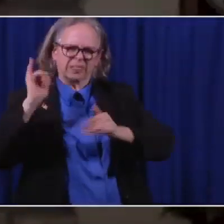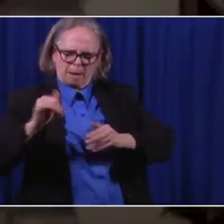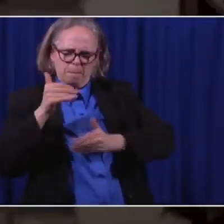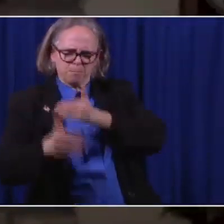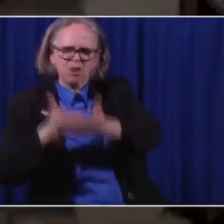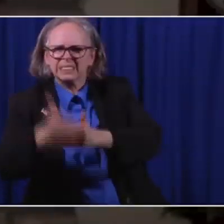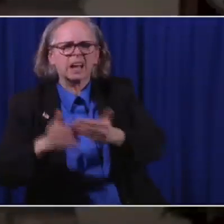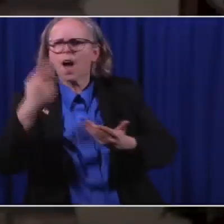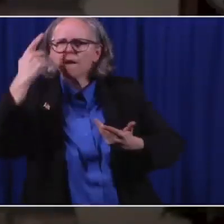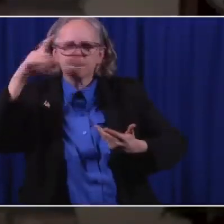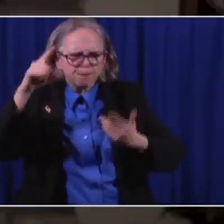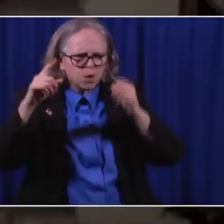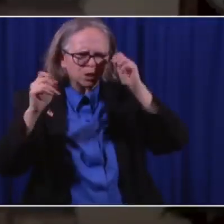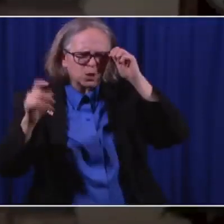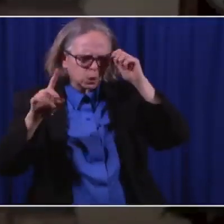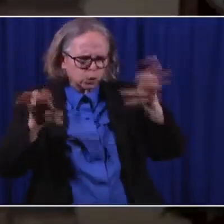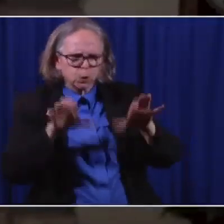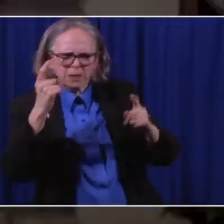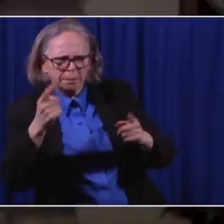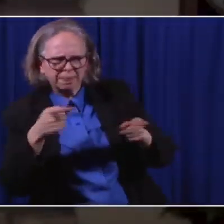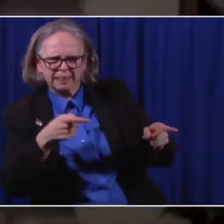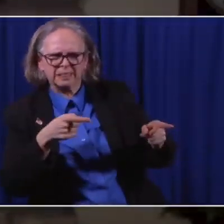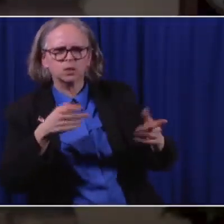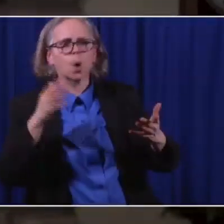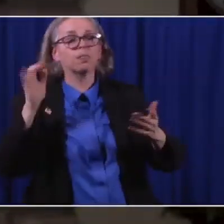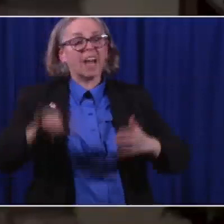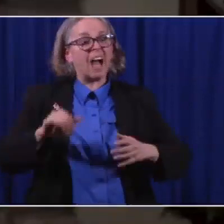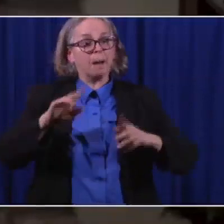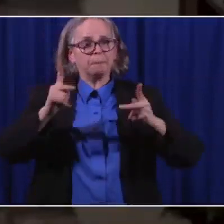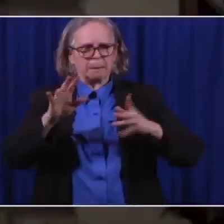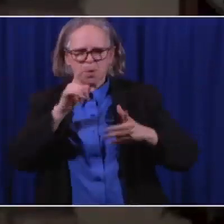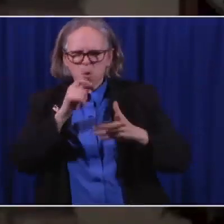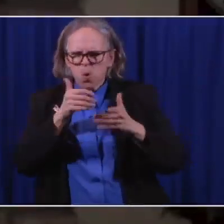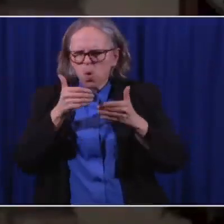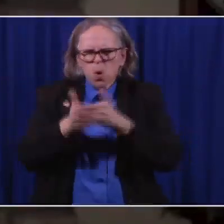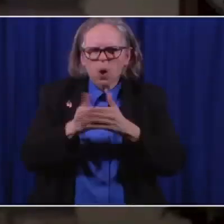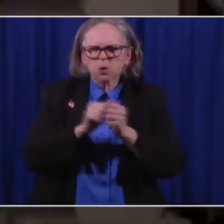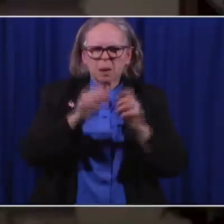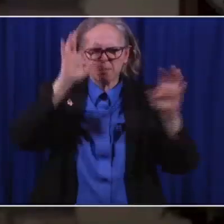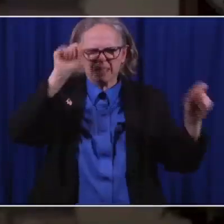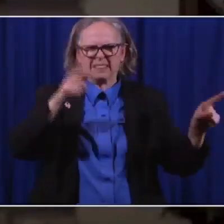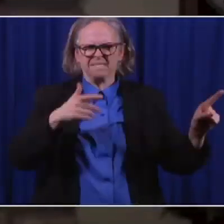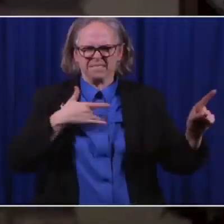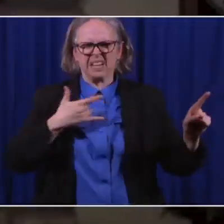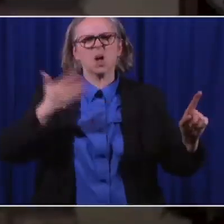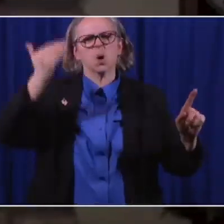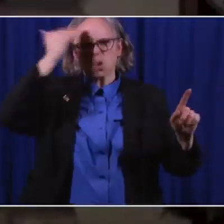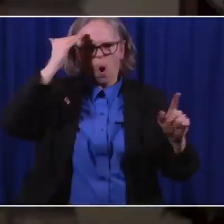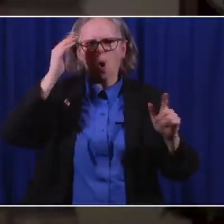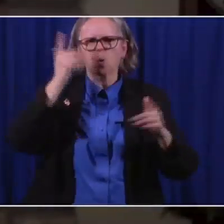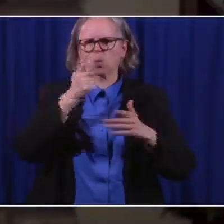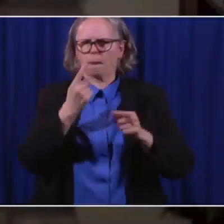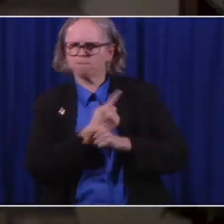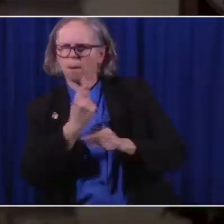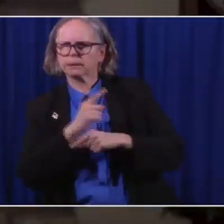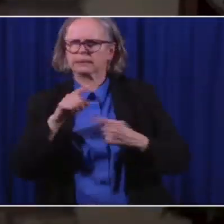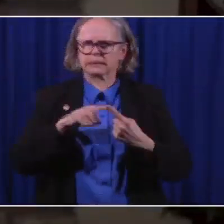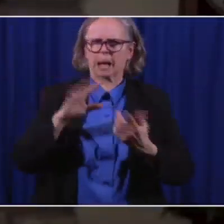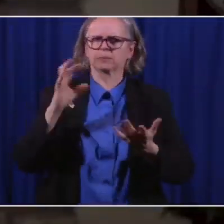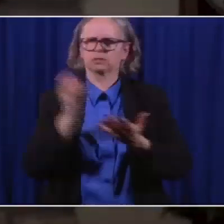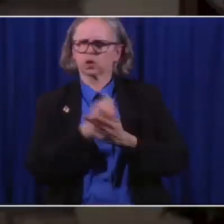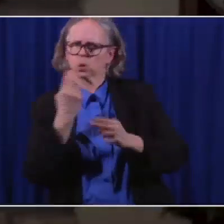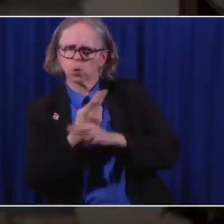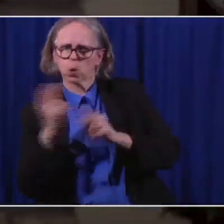the closest. They are the ones who would know when that would be appropriate. I would simply say, though, that we're down to